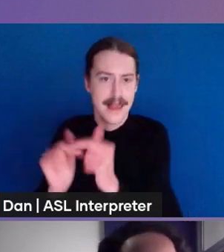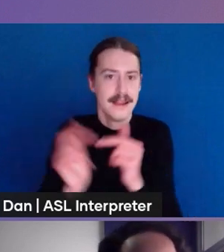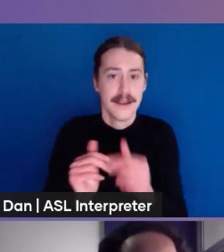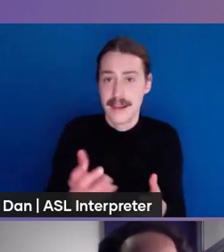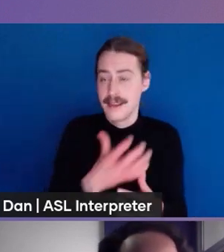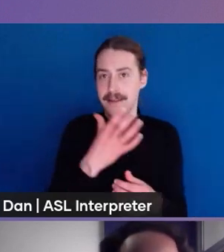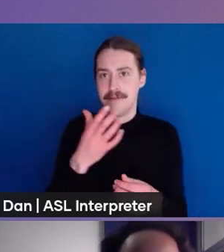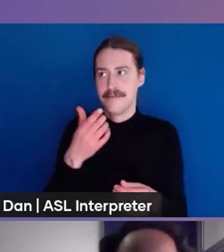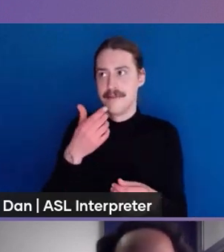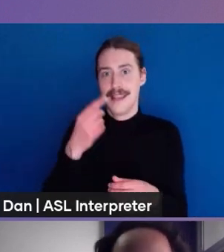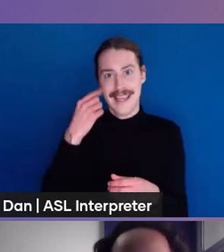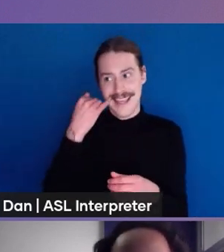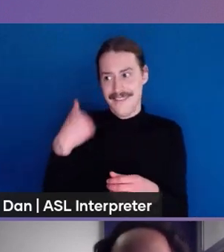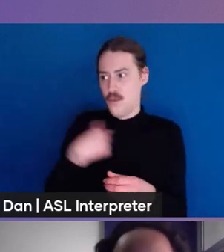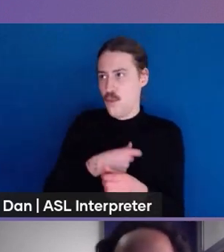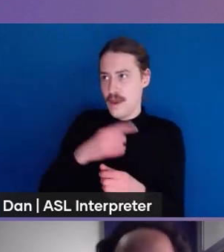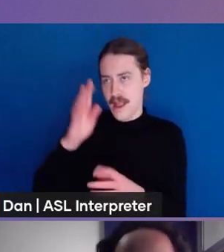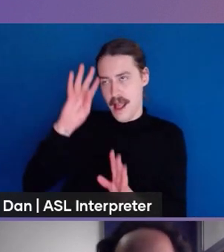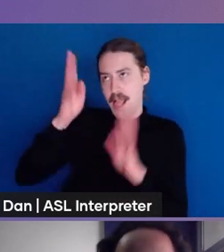available